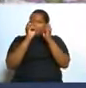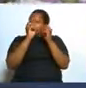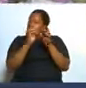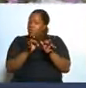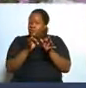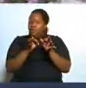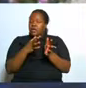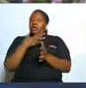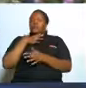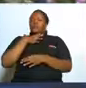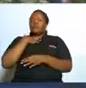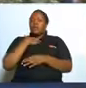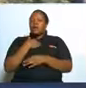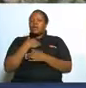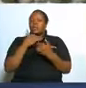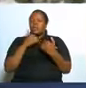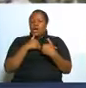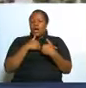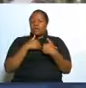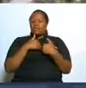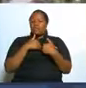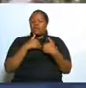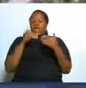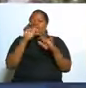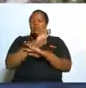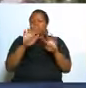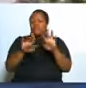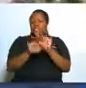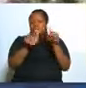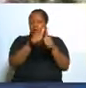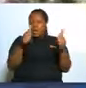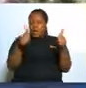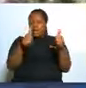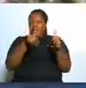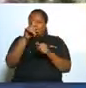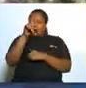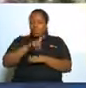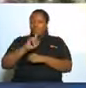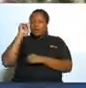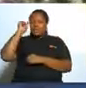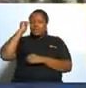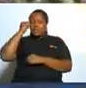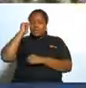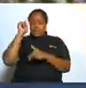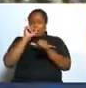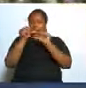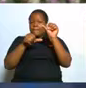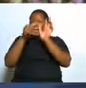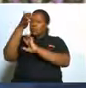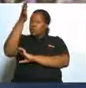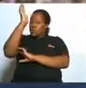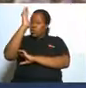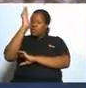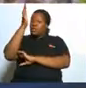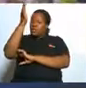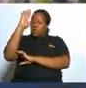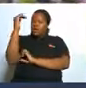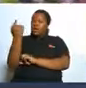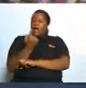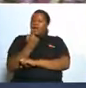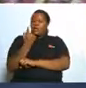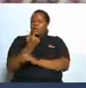put well these ingredients you have to meditate on god and god alone